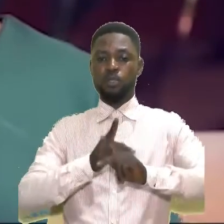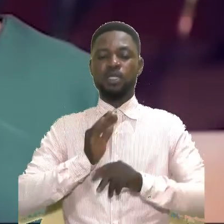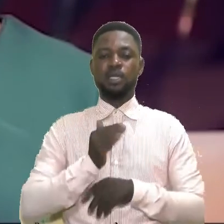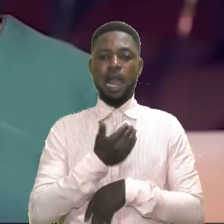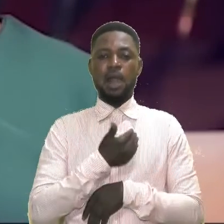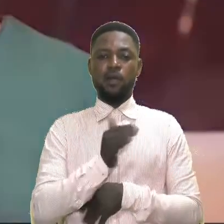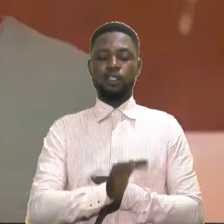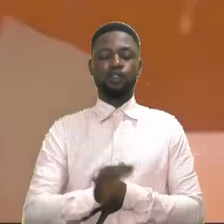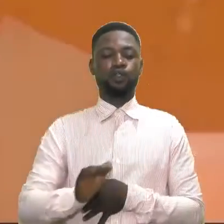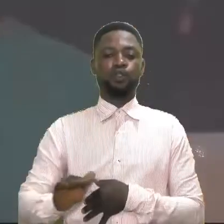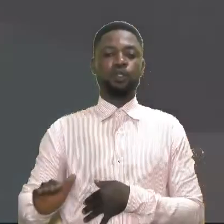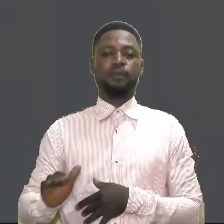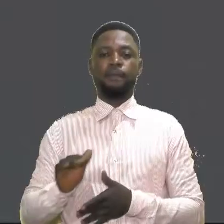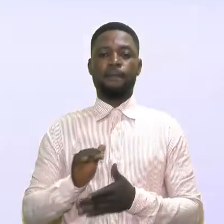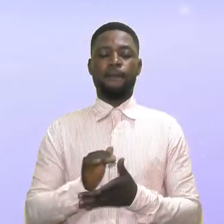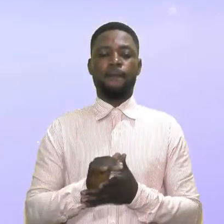our children.